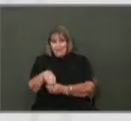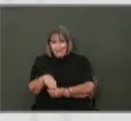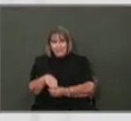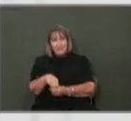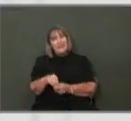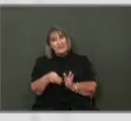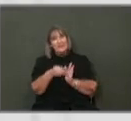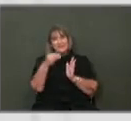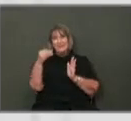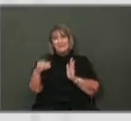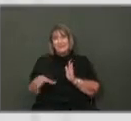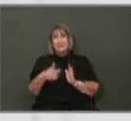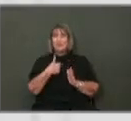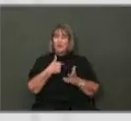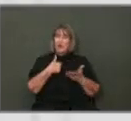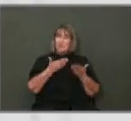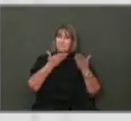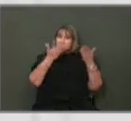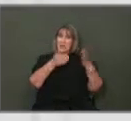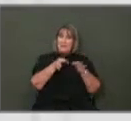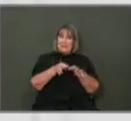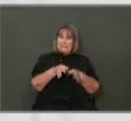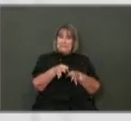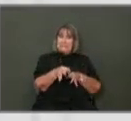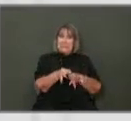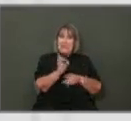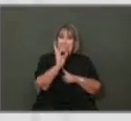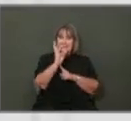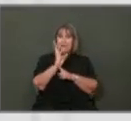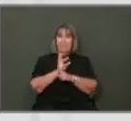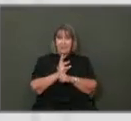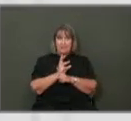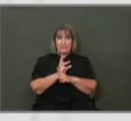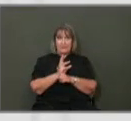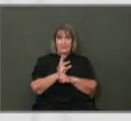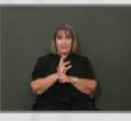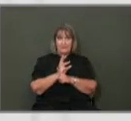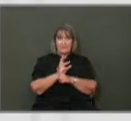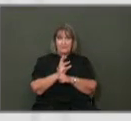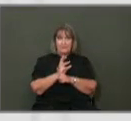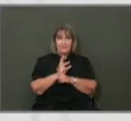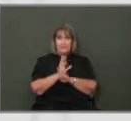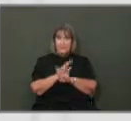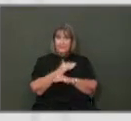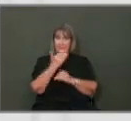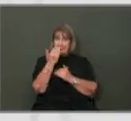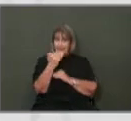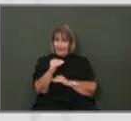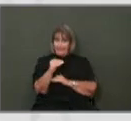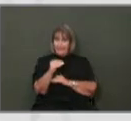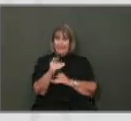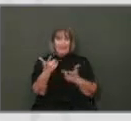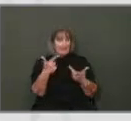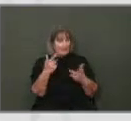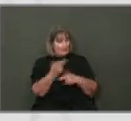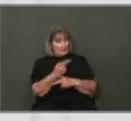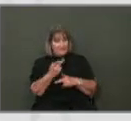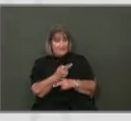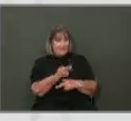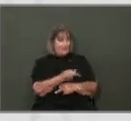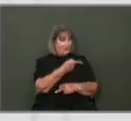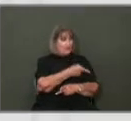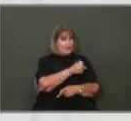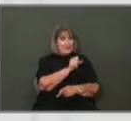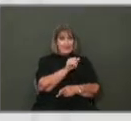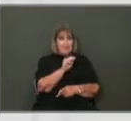And I'm only recommending we extend that for six months, and we figure out early this fall kind of what the plan is with our partners